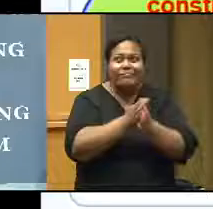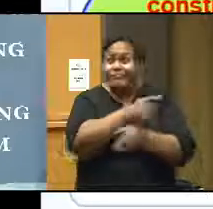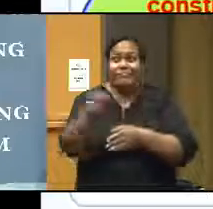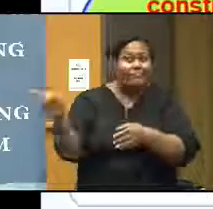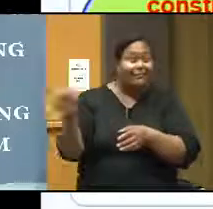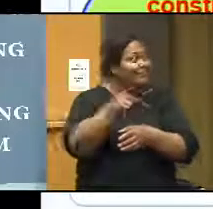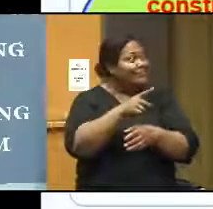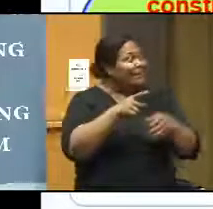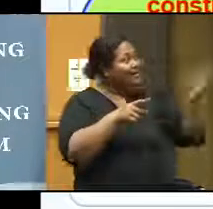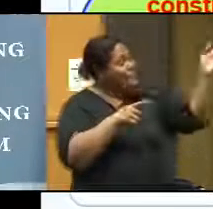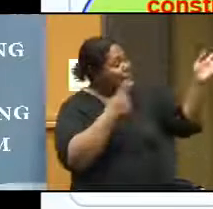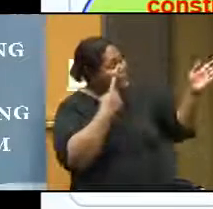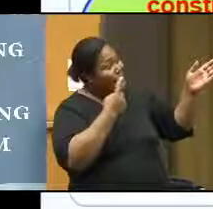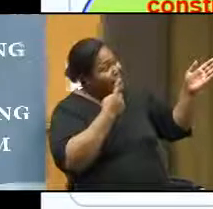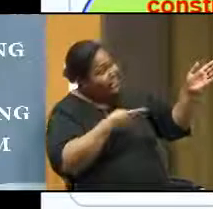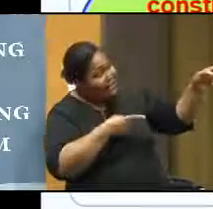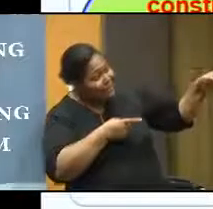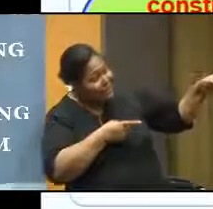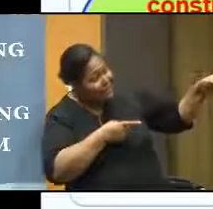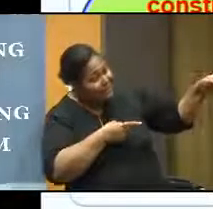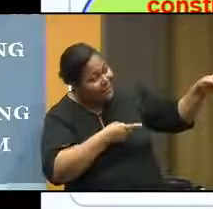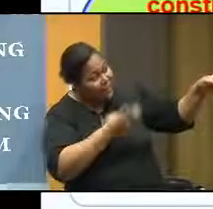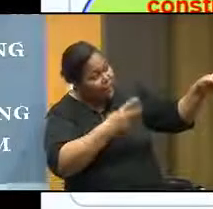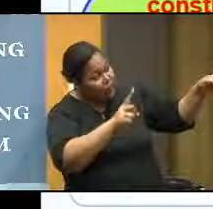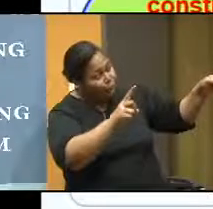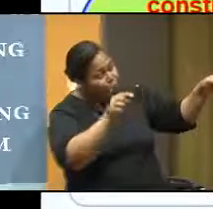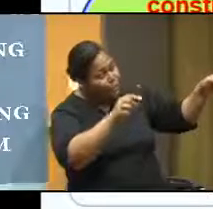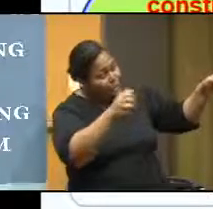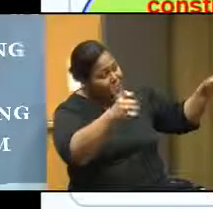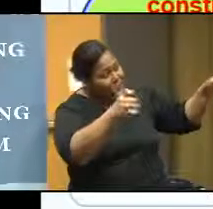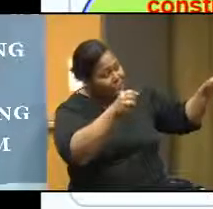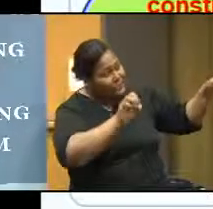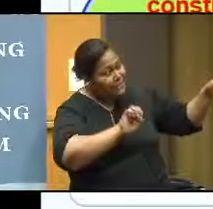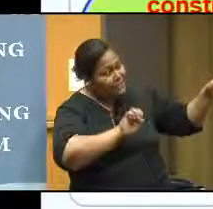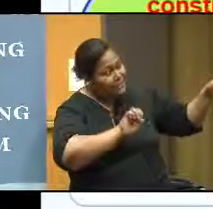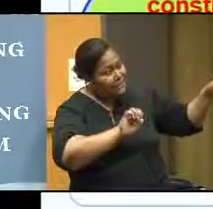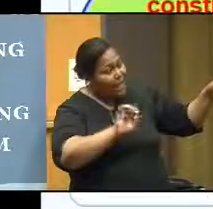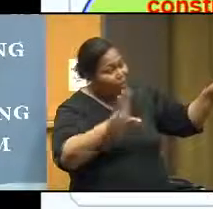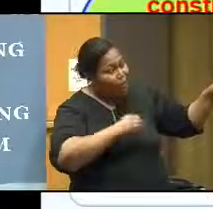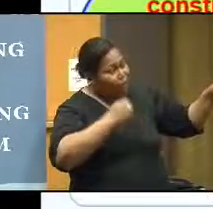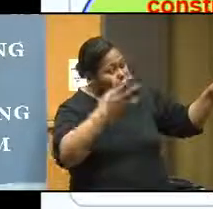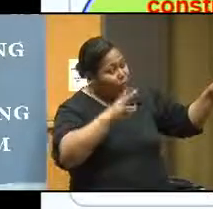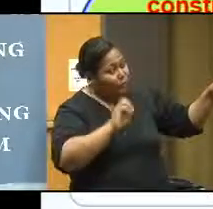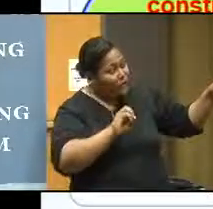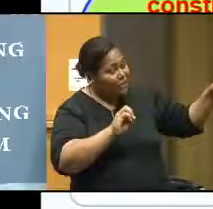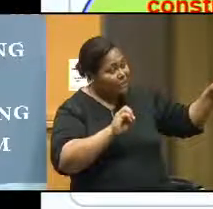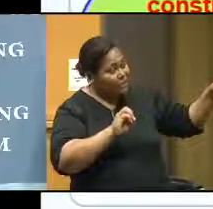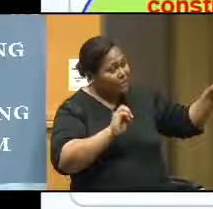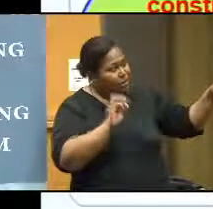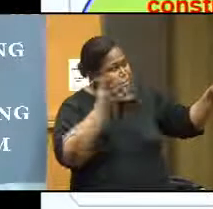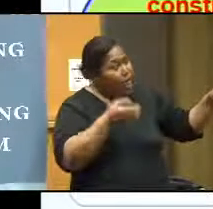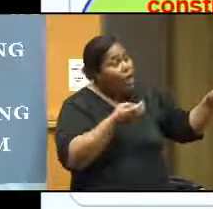here, the average was 21.6 out of 40. And then the, sorry, the